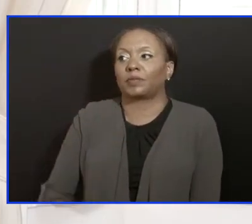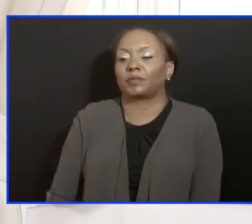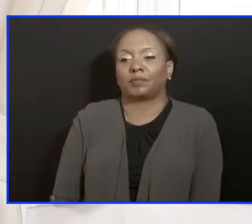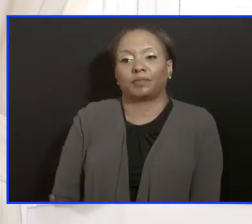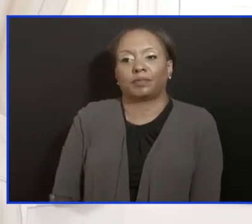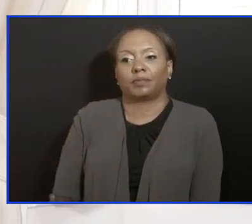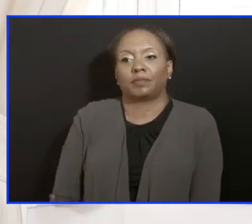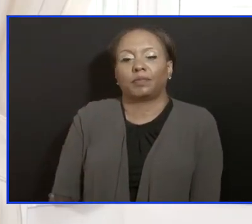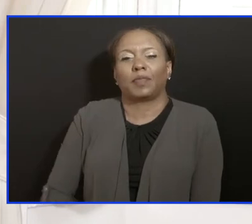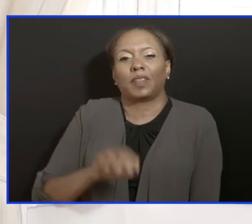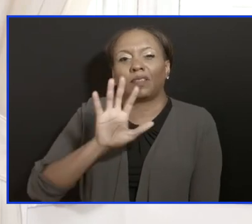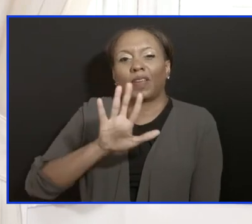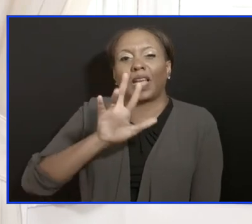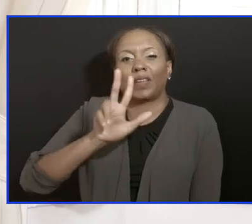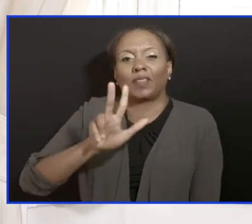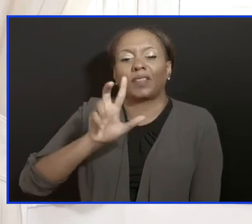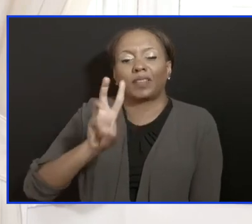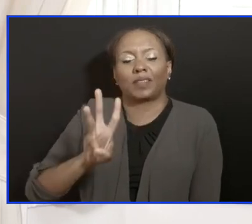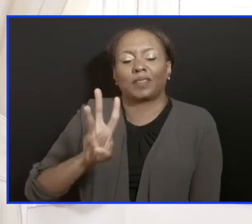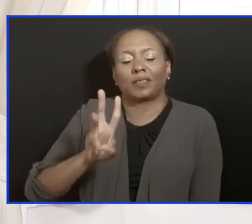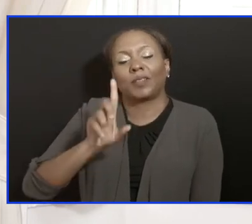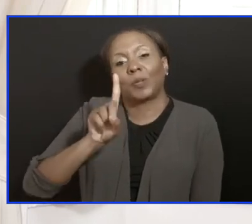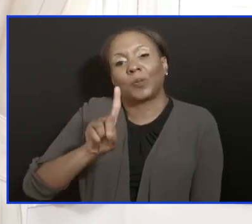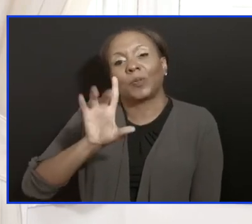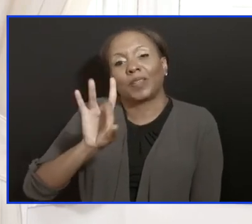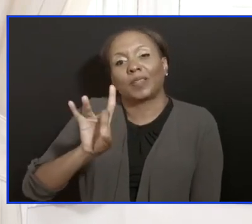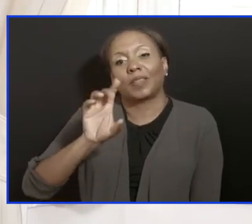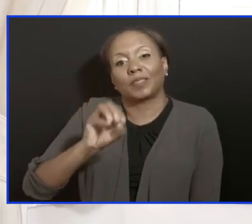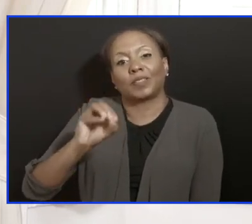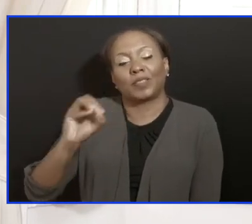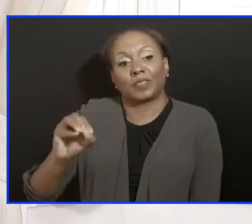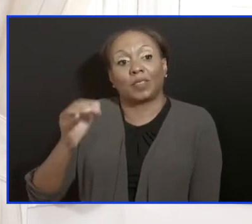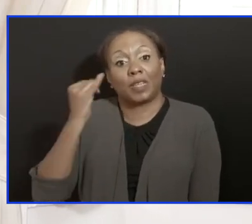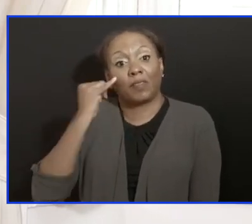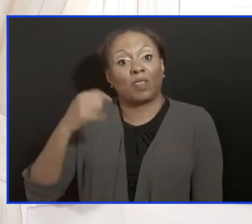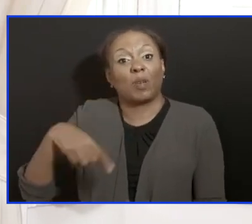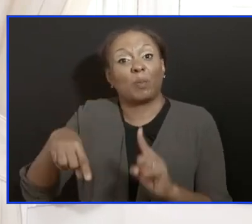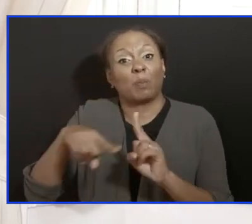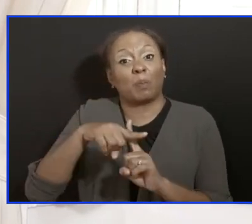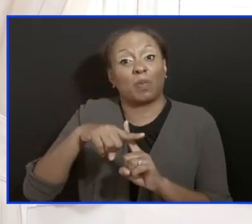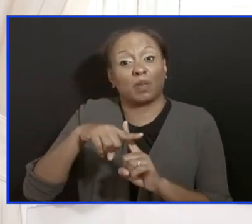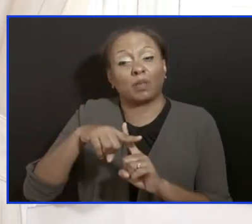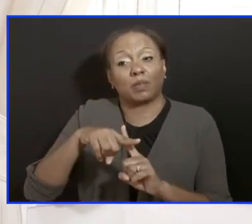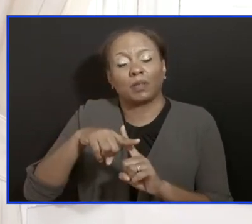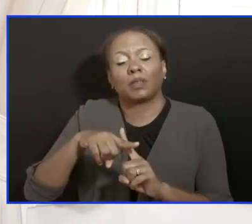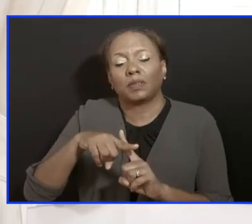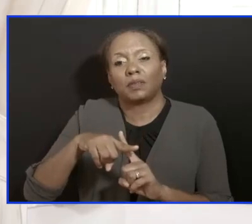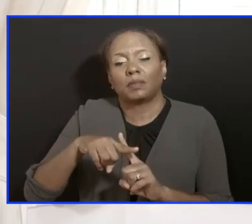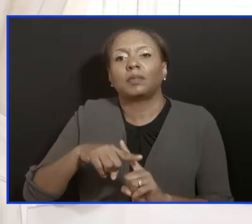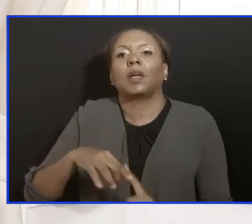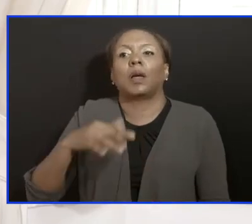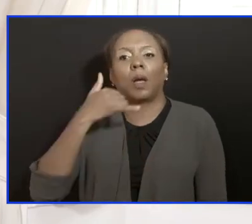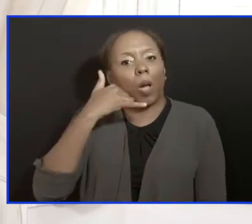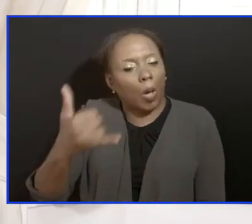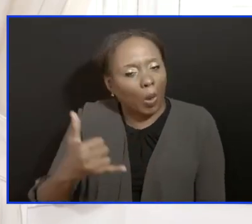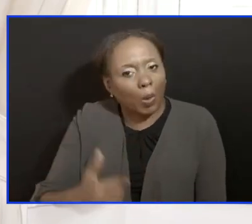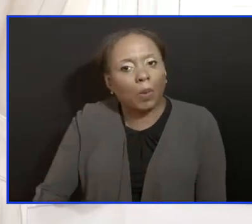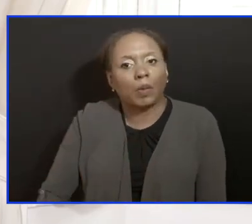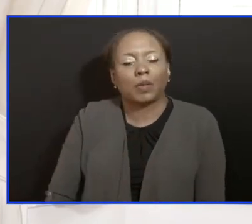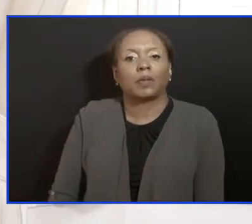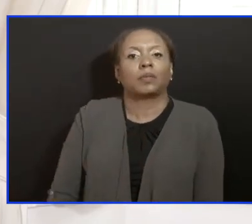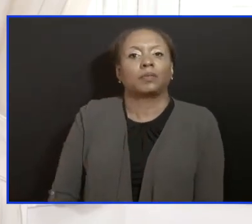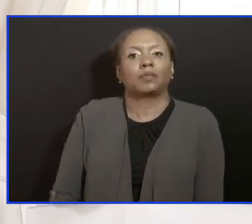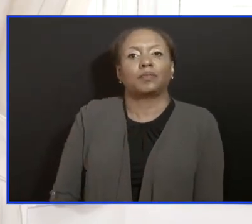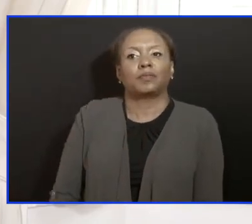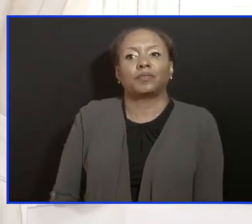This is a number for COVID positive patients. And when I say COVID positive patients, I'm referring to persons who have